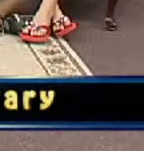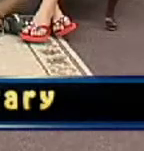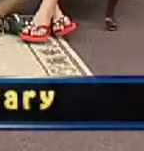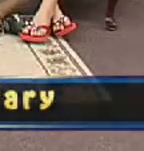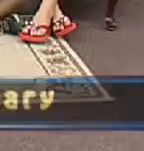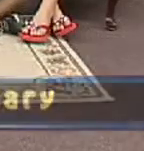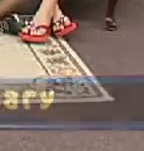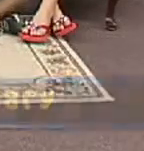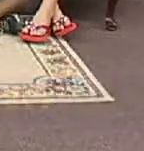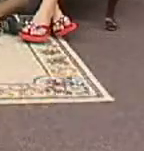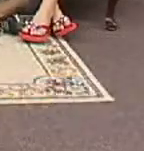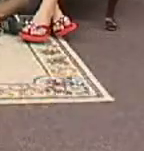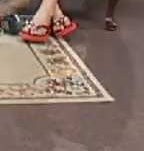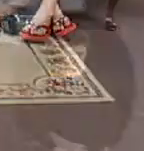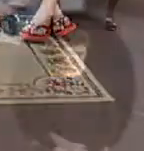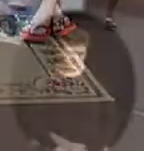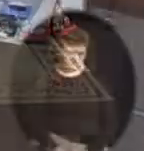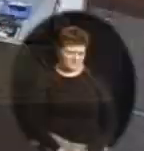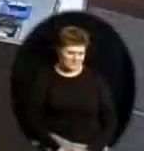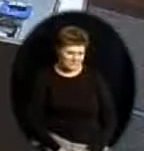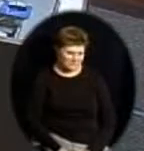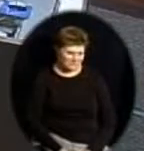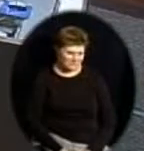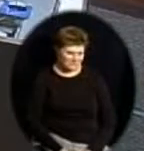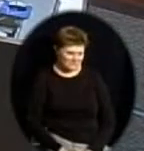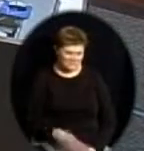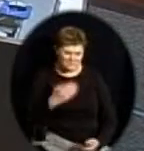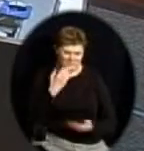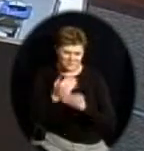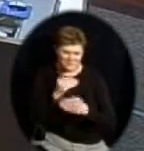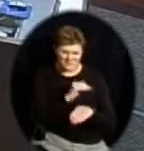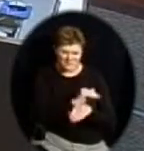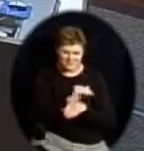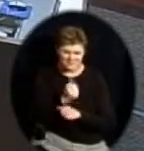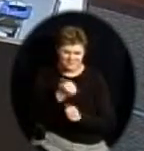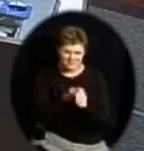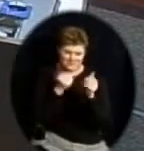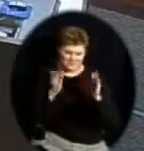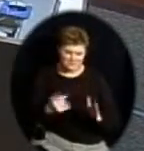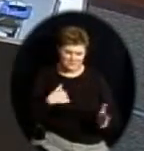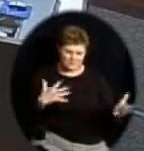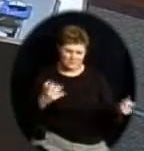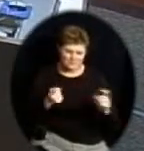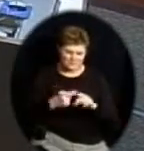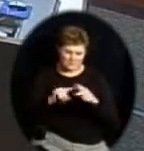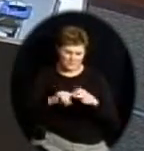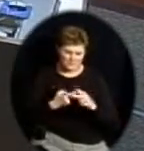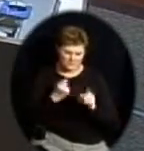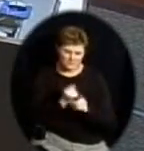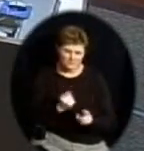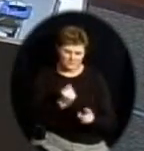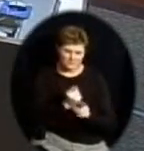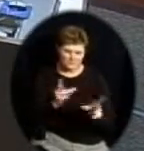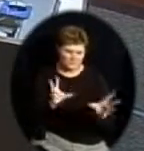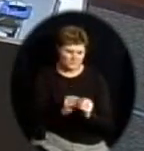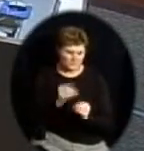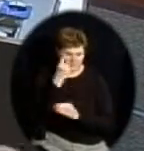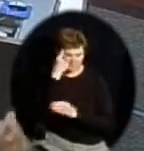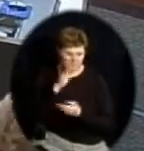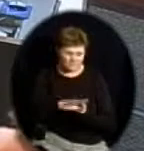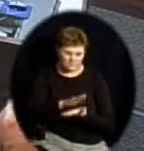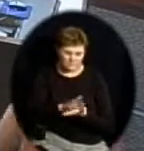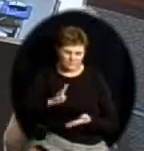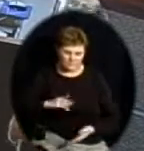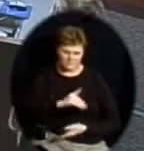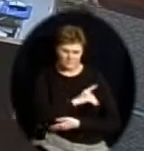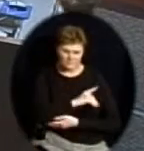Go Lancers! Well, good evening, everyone. I'd like to call this regular meeting of the ALACA School Board to order this